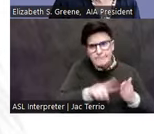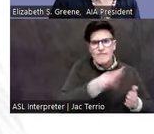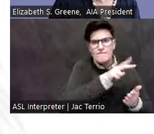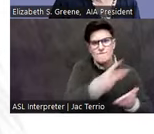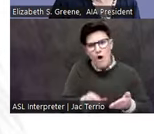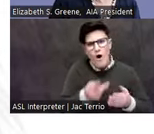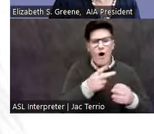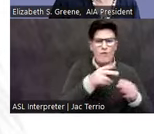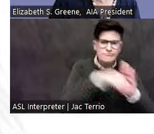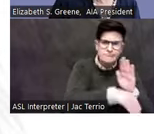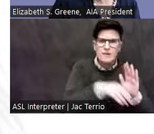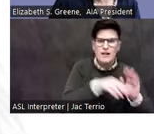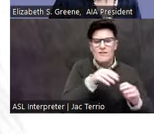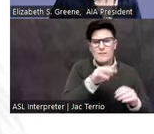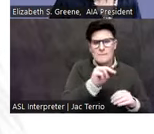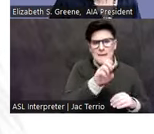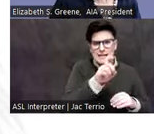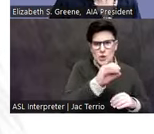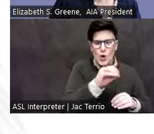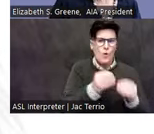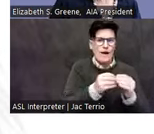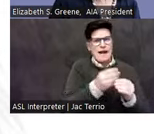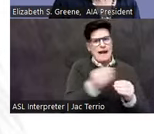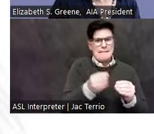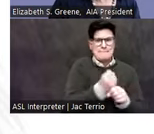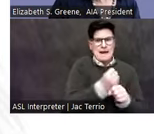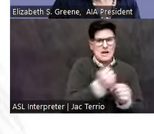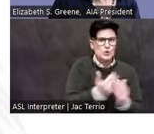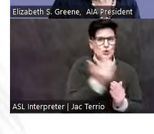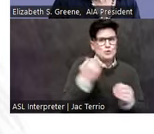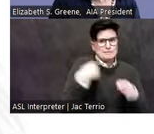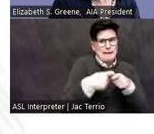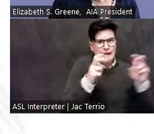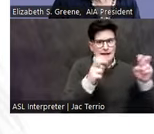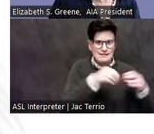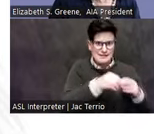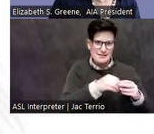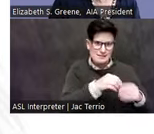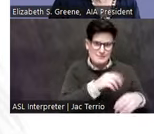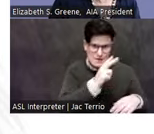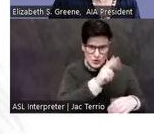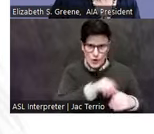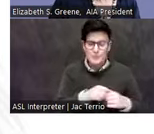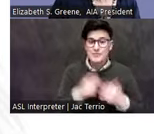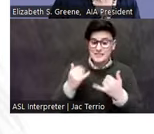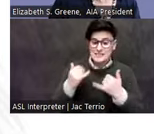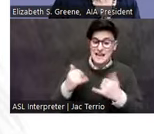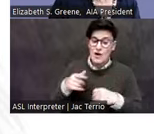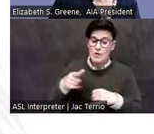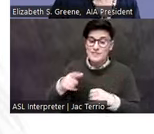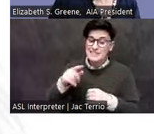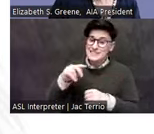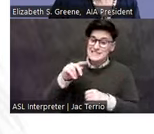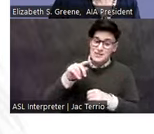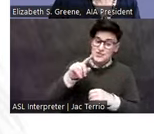Spain from 2020. His talk today is titled Traitors or Native Conquistadors, The Role